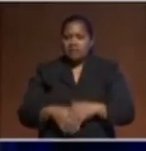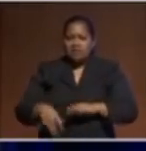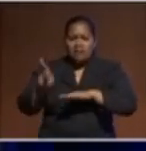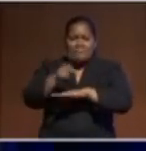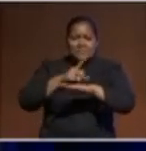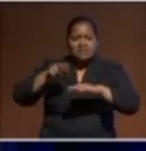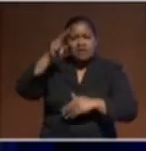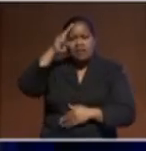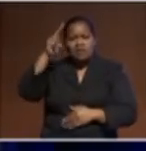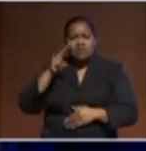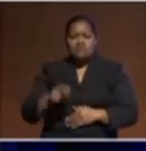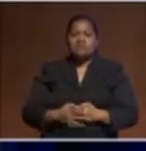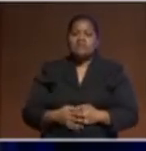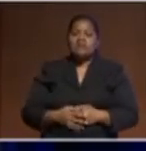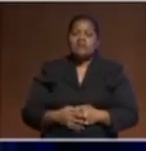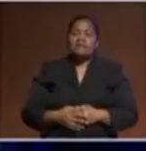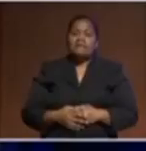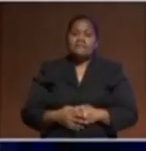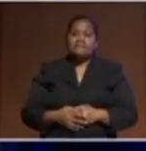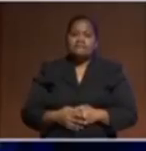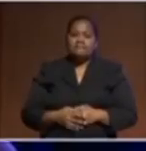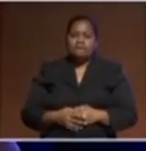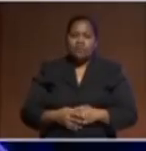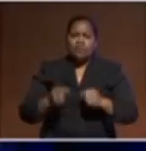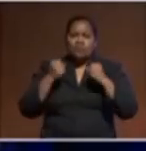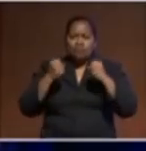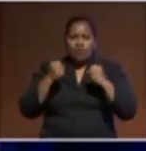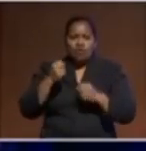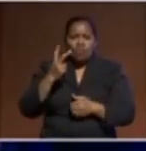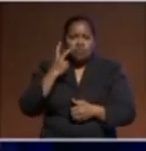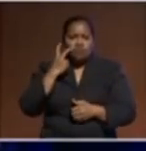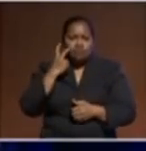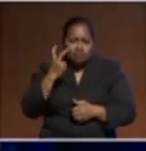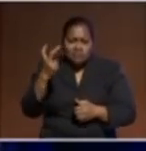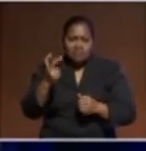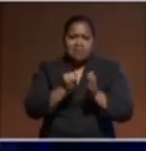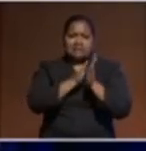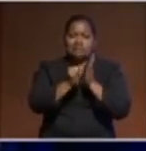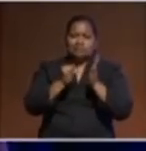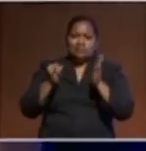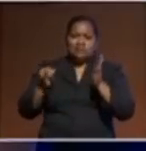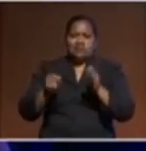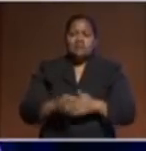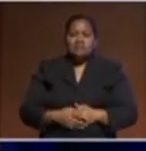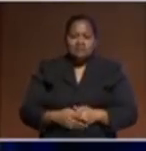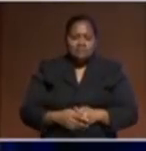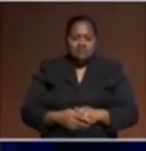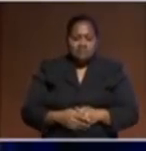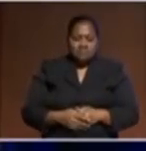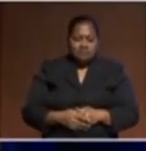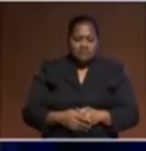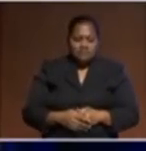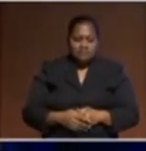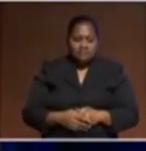a strong tourism industry in which it really is the foundation for many in our region's